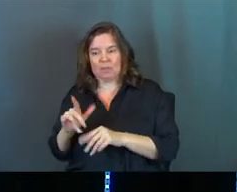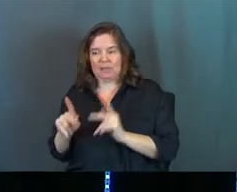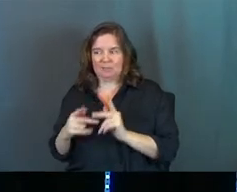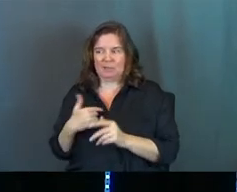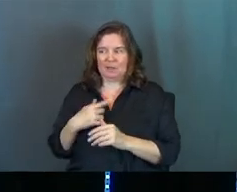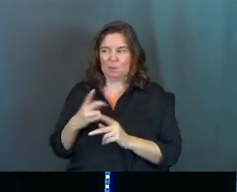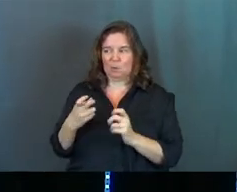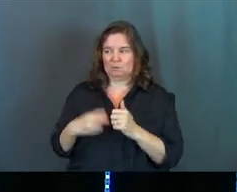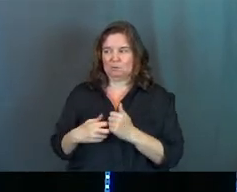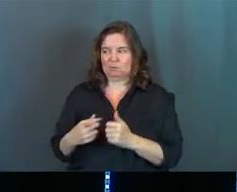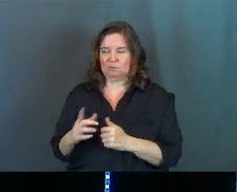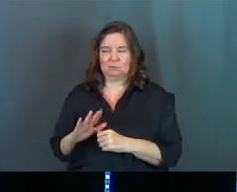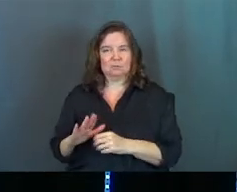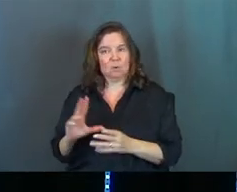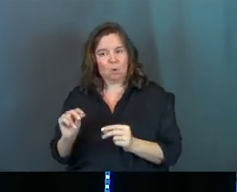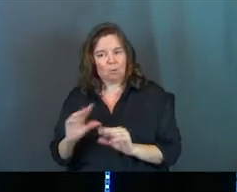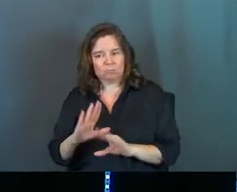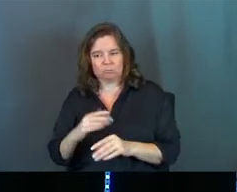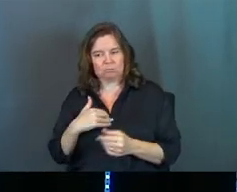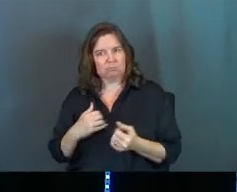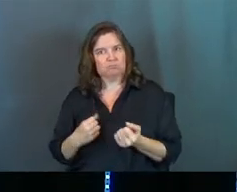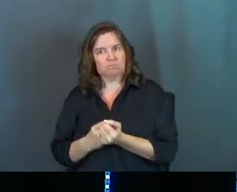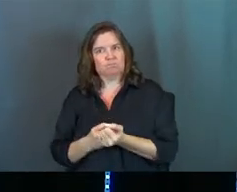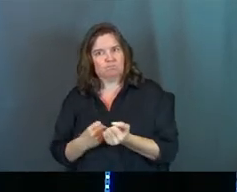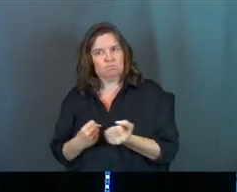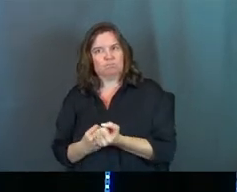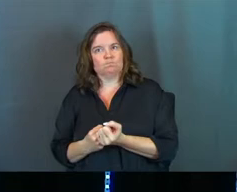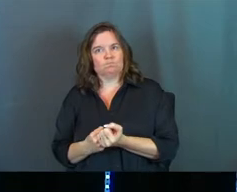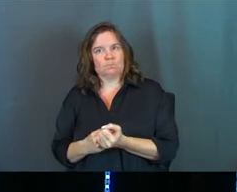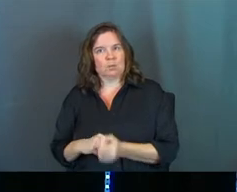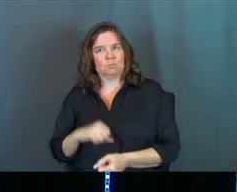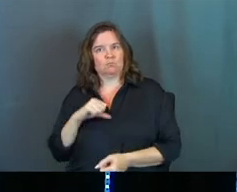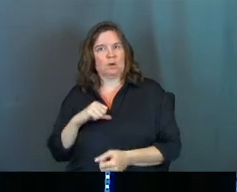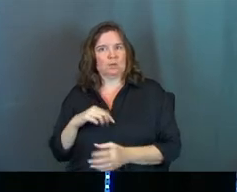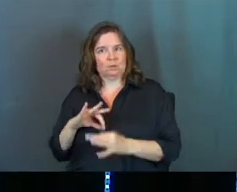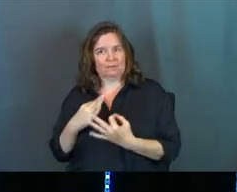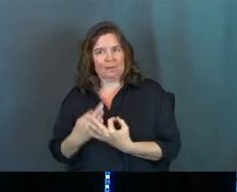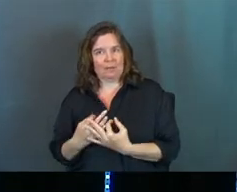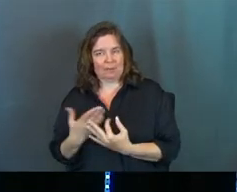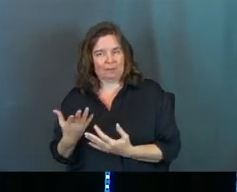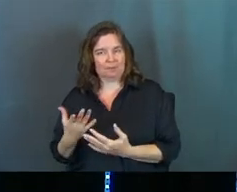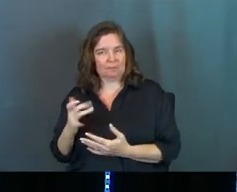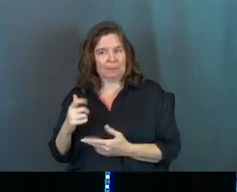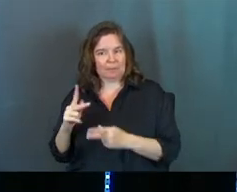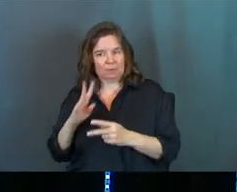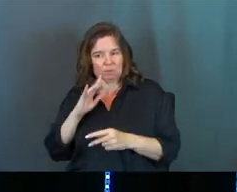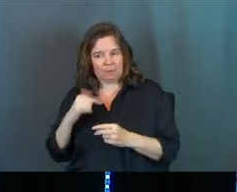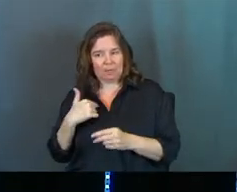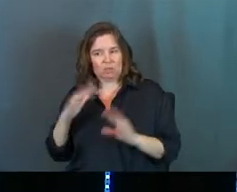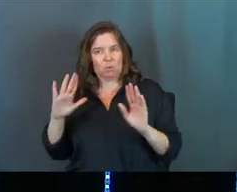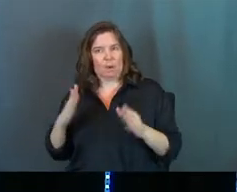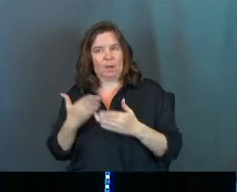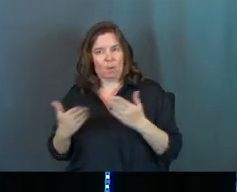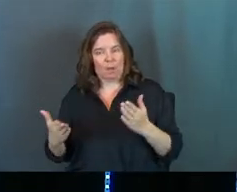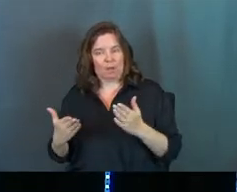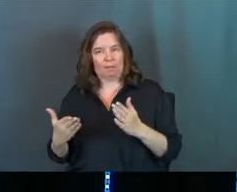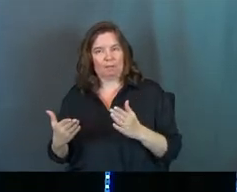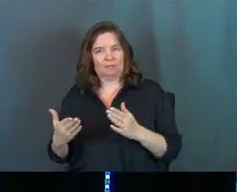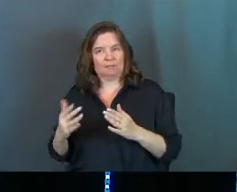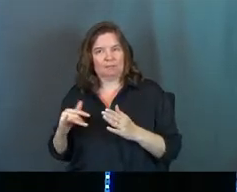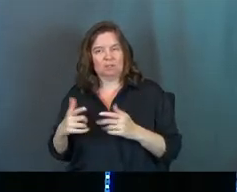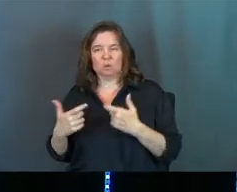that's got those issues. You know what I mean? It's like, no, no, no. You better bring some pride to your family. better bring some good stuff. People better talk about us in a great way.